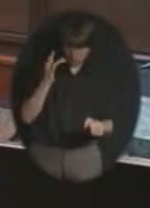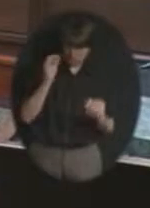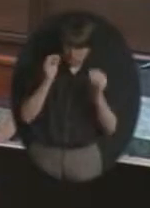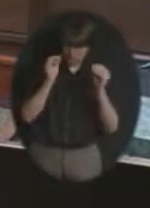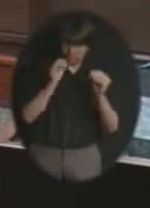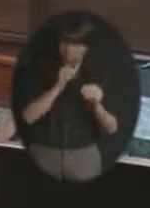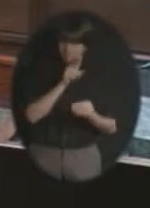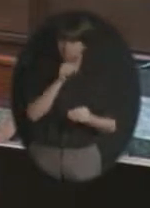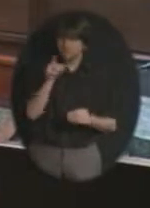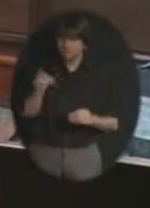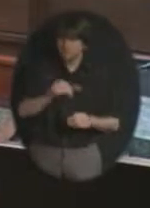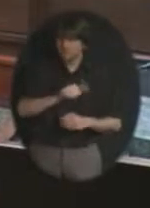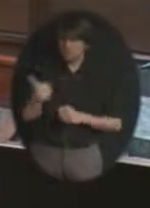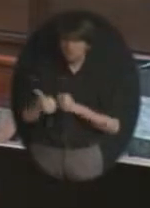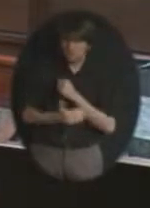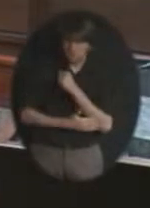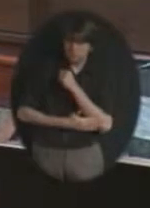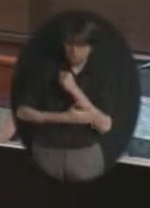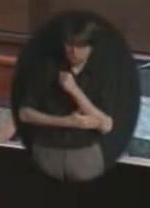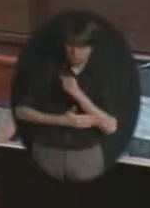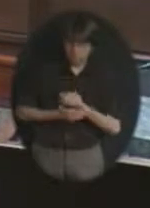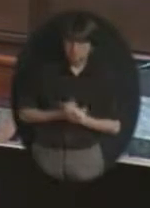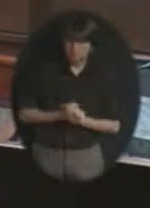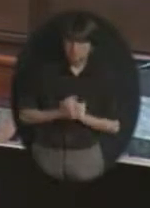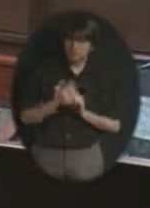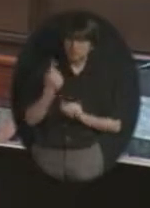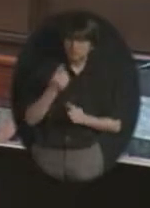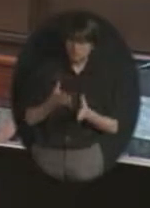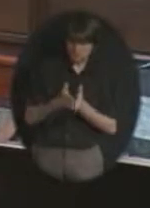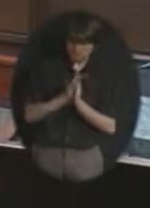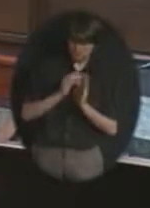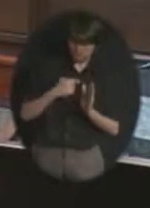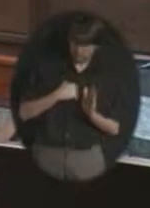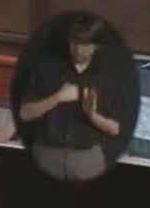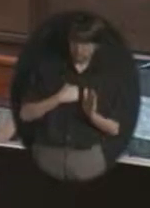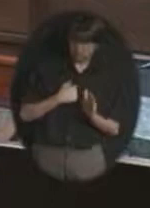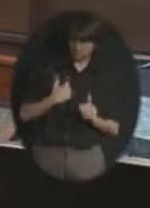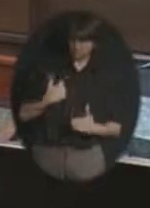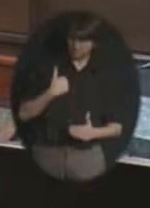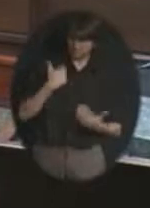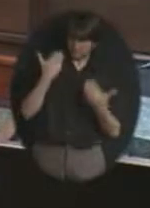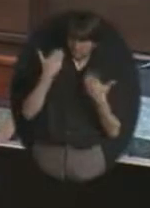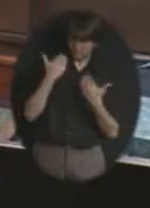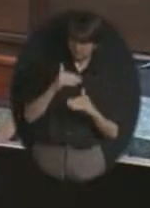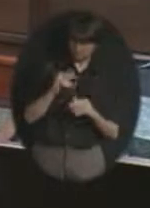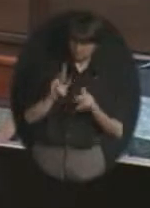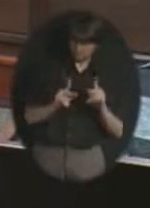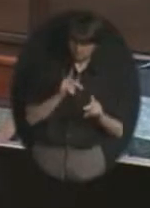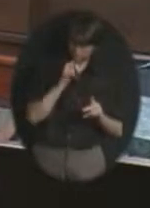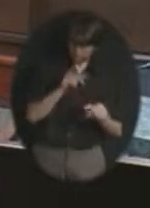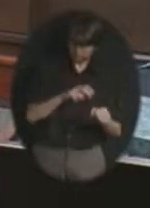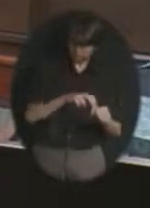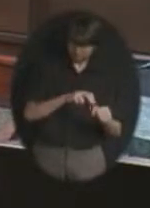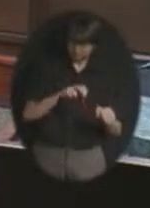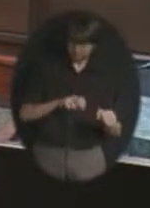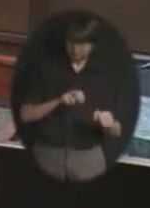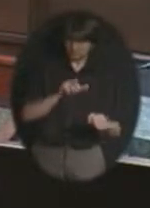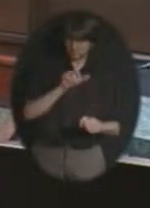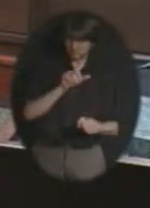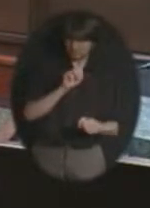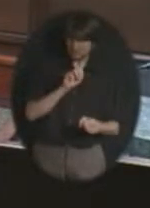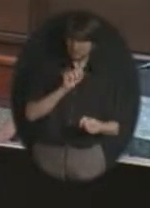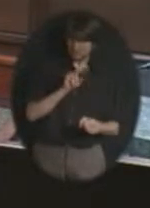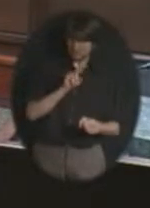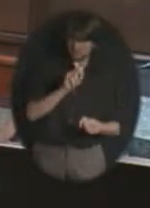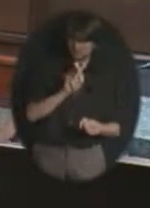overseas, is there a, somebody asked me the question, is there a limitation on how long people can stay on leave of absence before they have to officially resign?